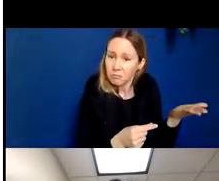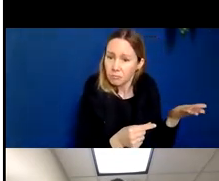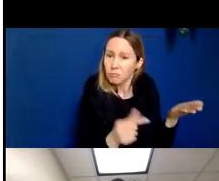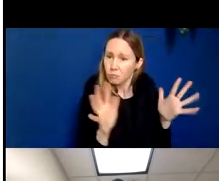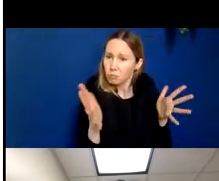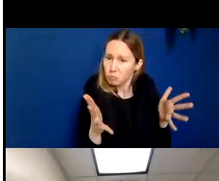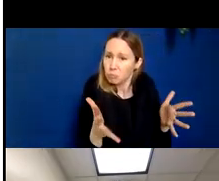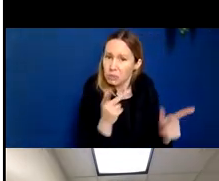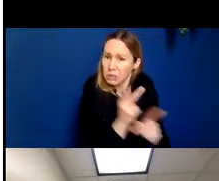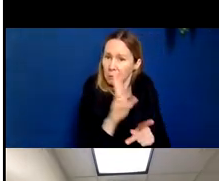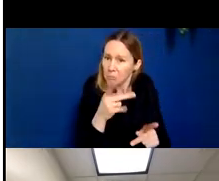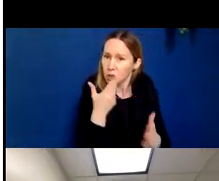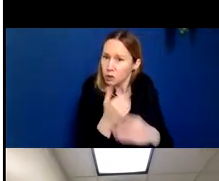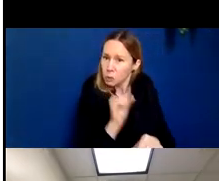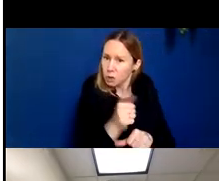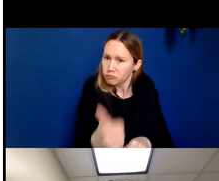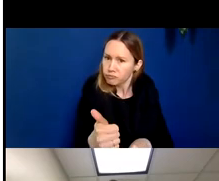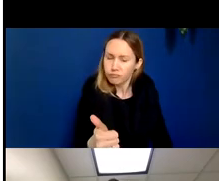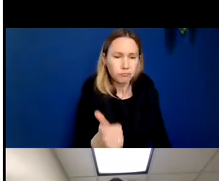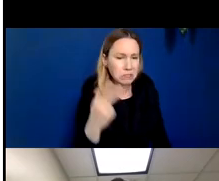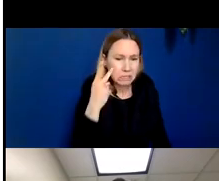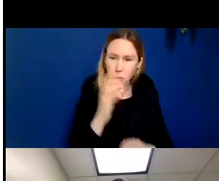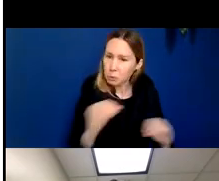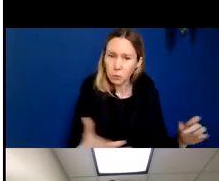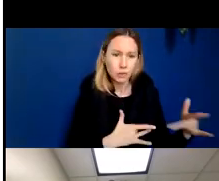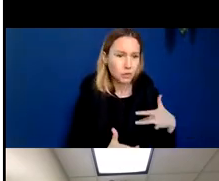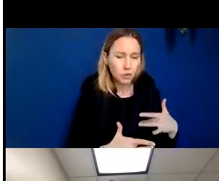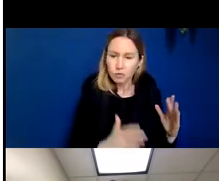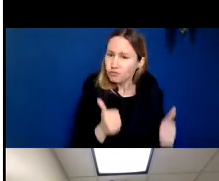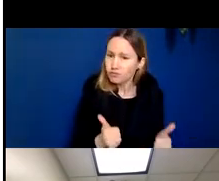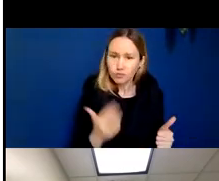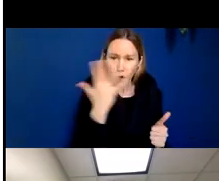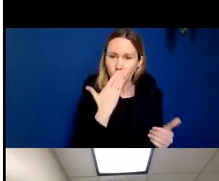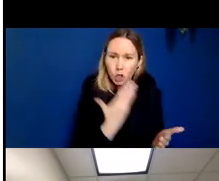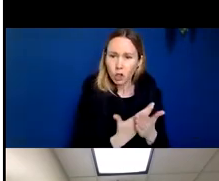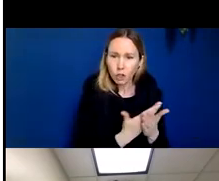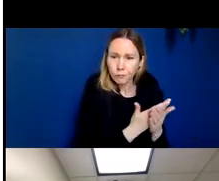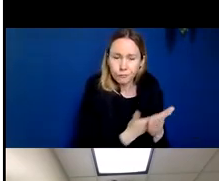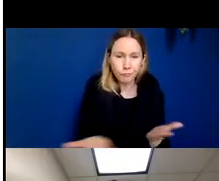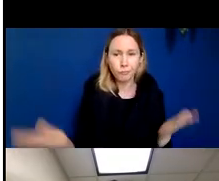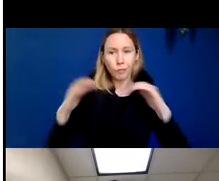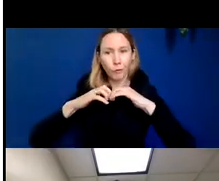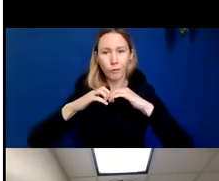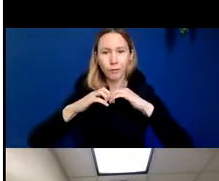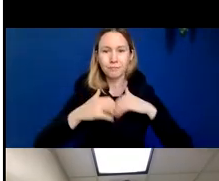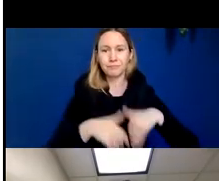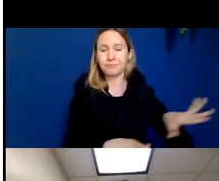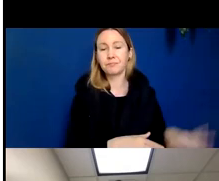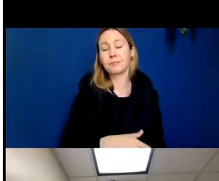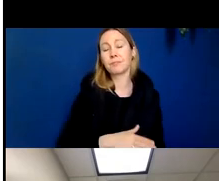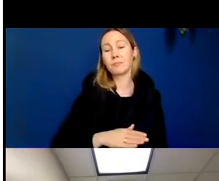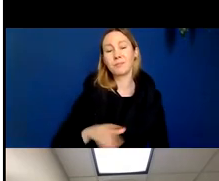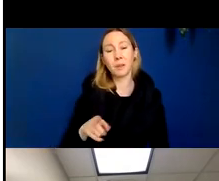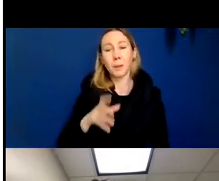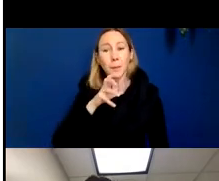work that you're doing. You're doing great. I don't see anything of concern here, and that's it. And then we see this person later in life.